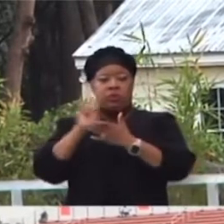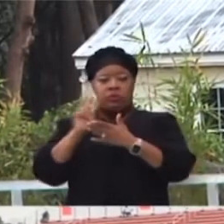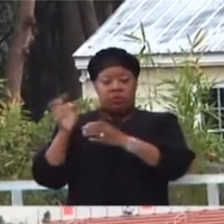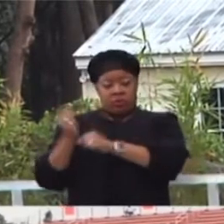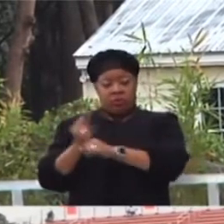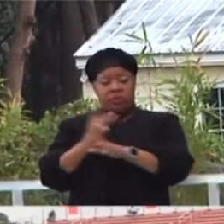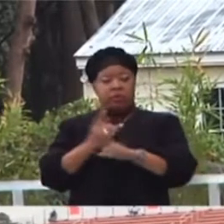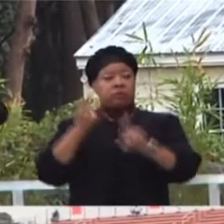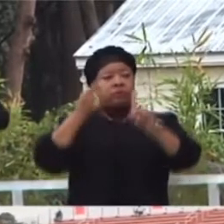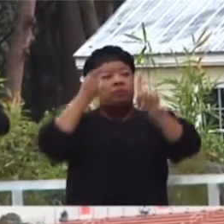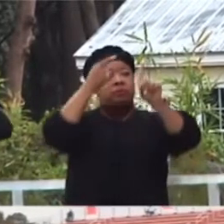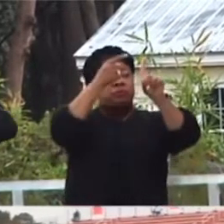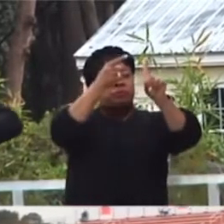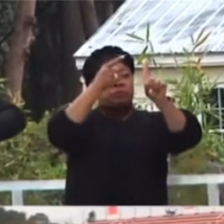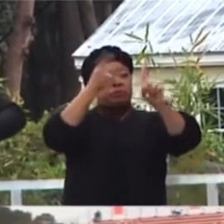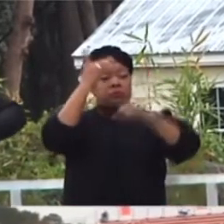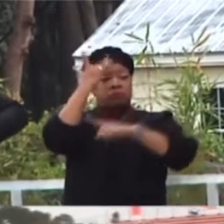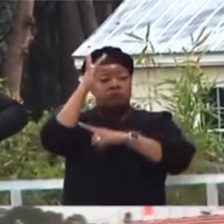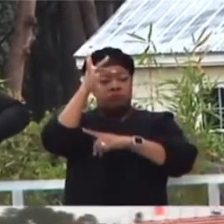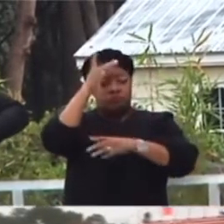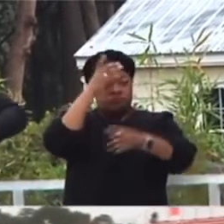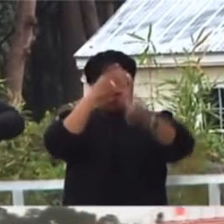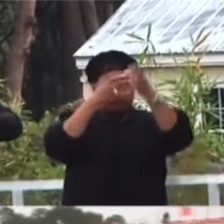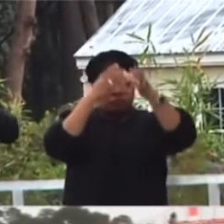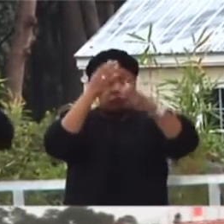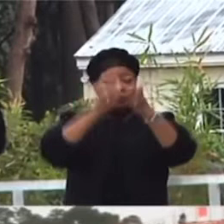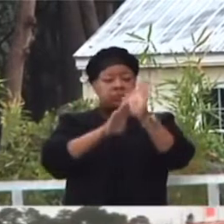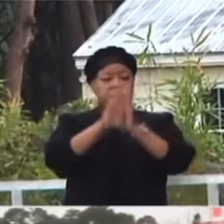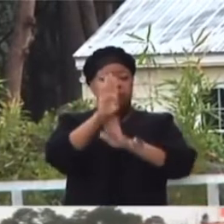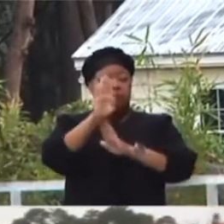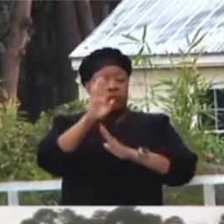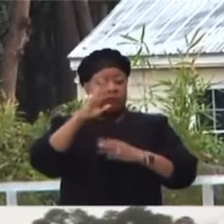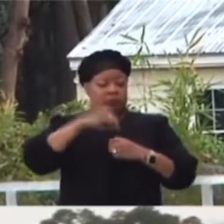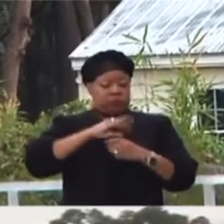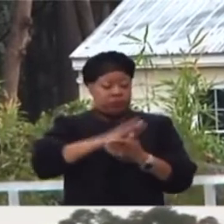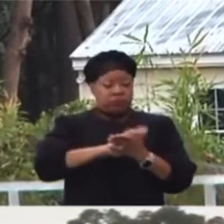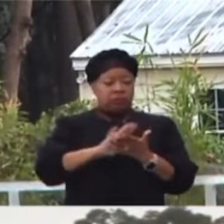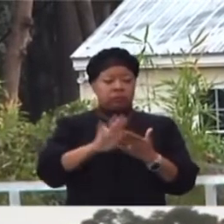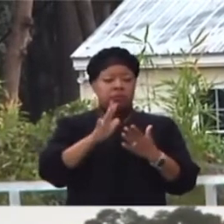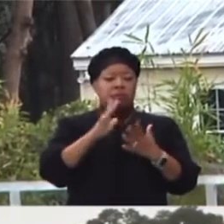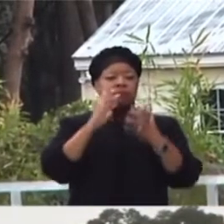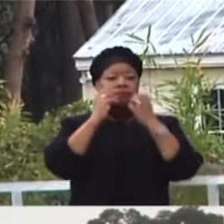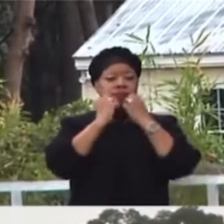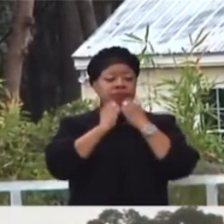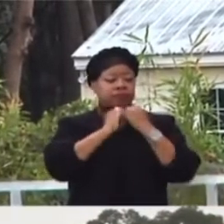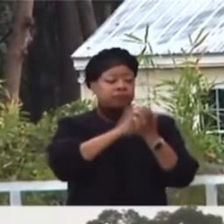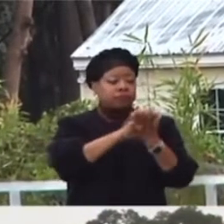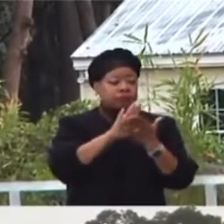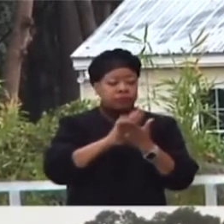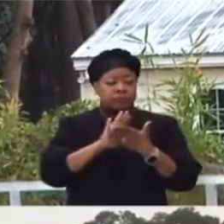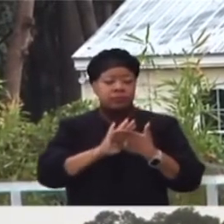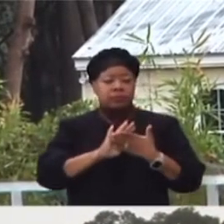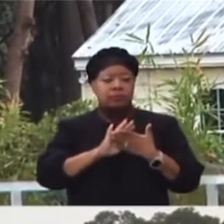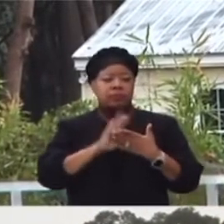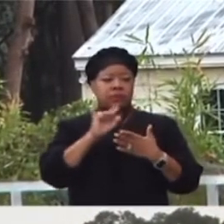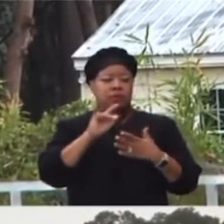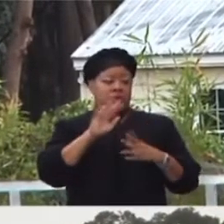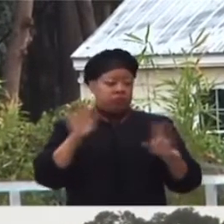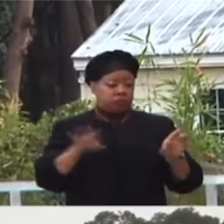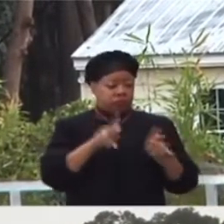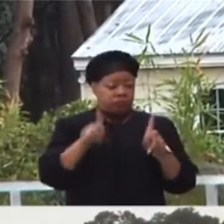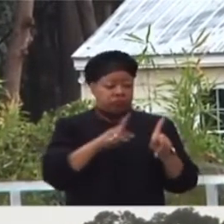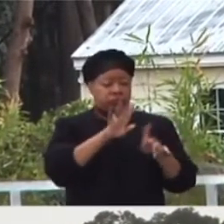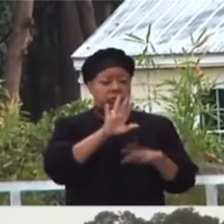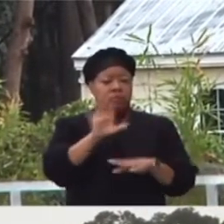prepared you for. Intellectual development, moral behavior, compassionate relationships and personal actions